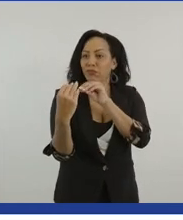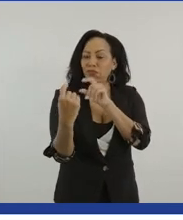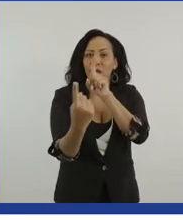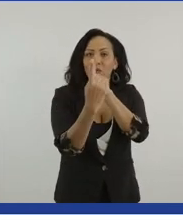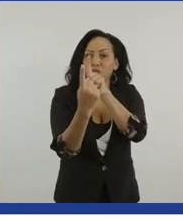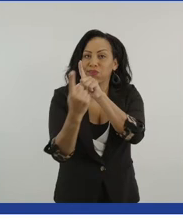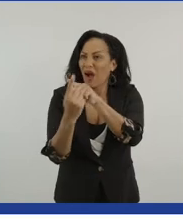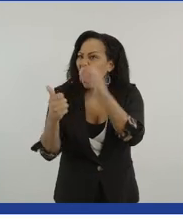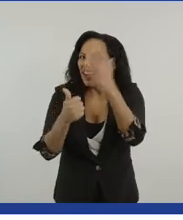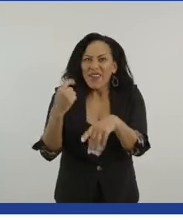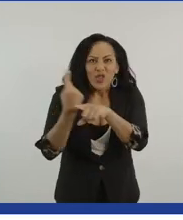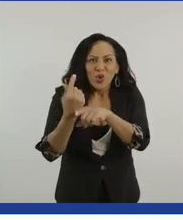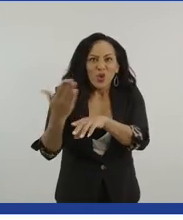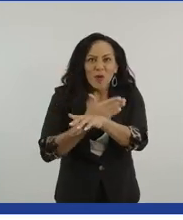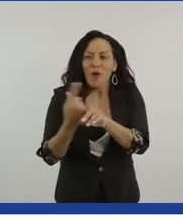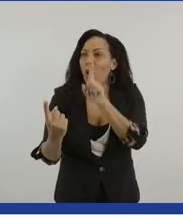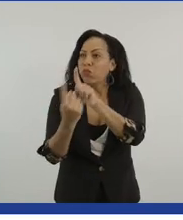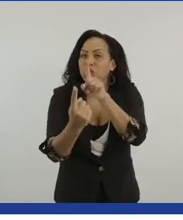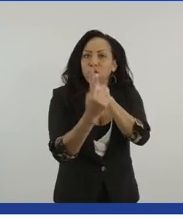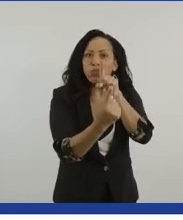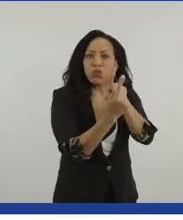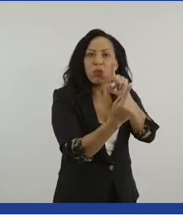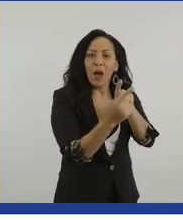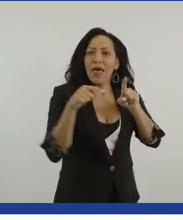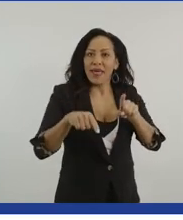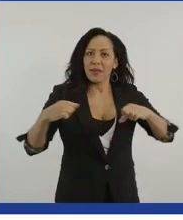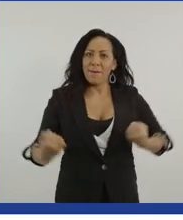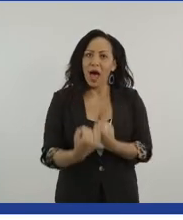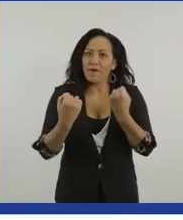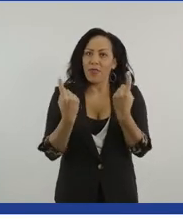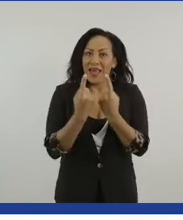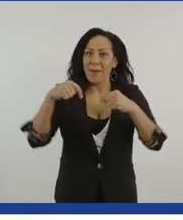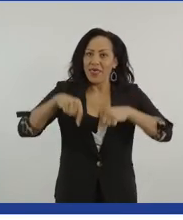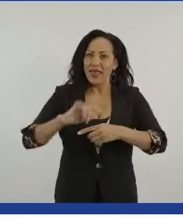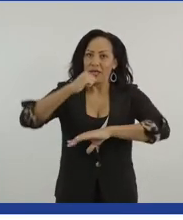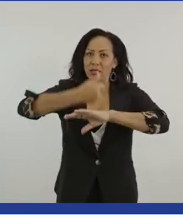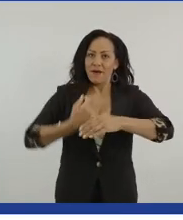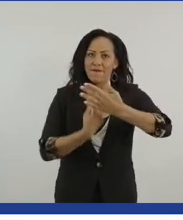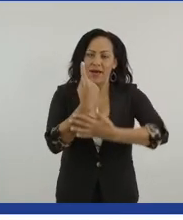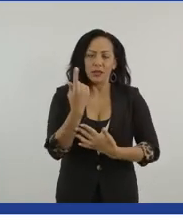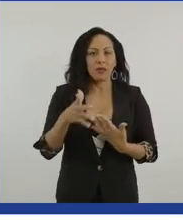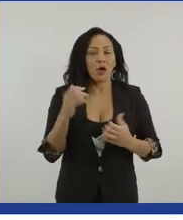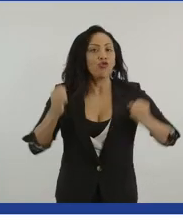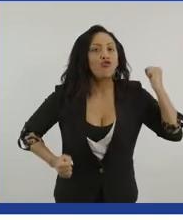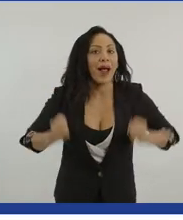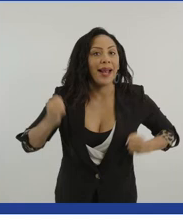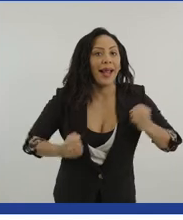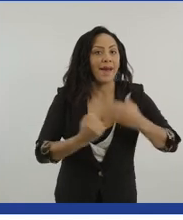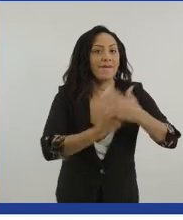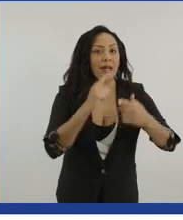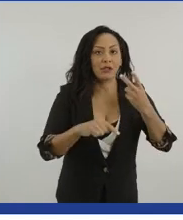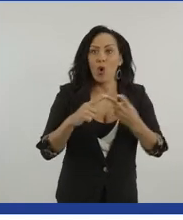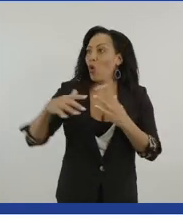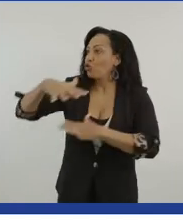Um, and that is a real power of events such as this, whether it's a running event, whether it's a social event such as this,